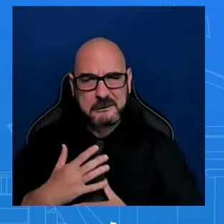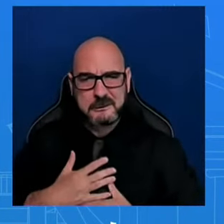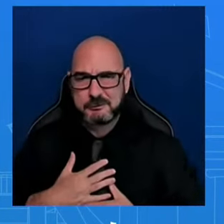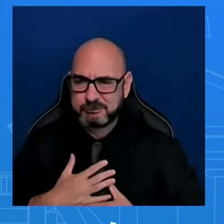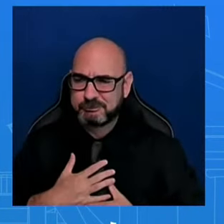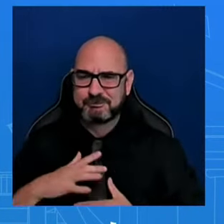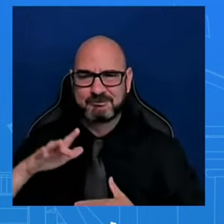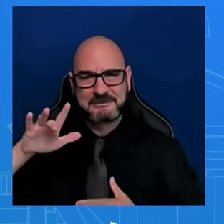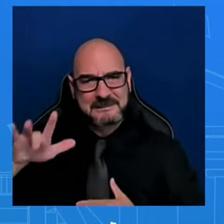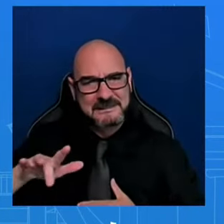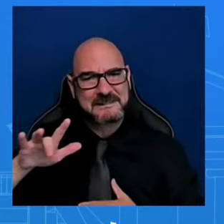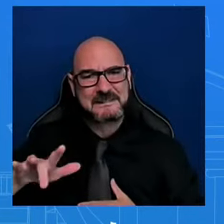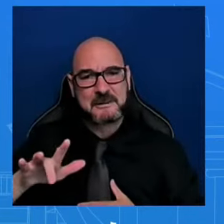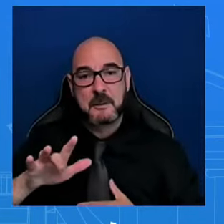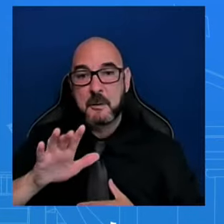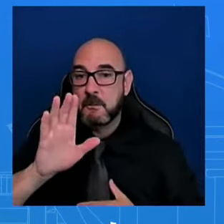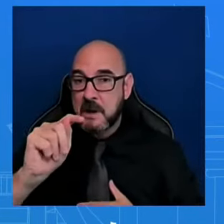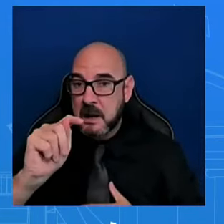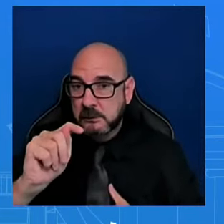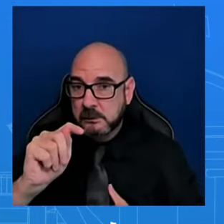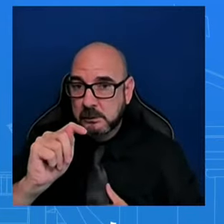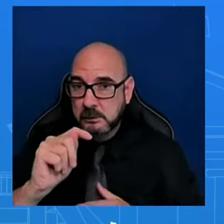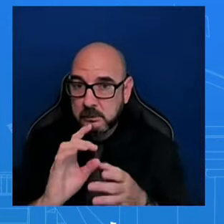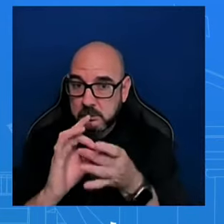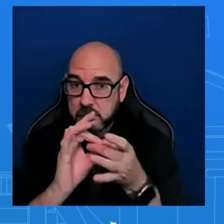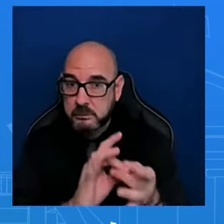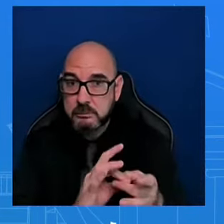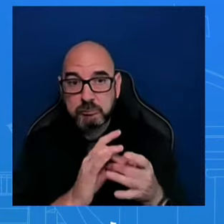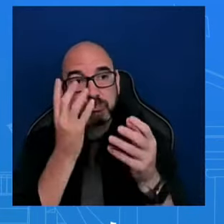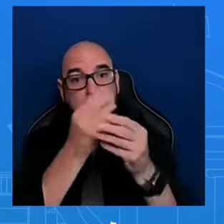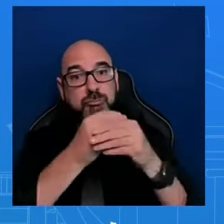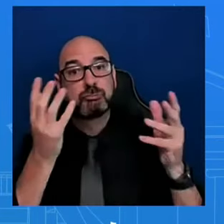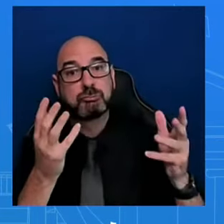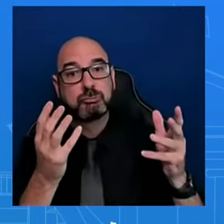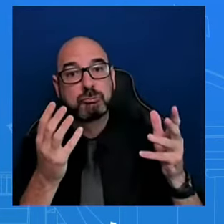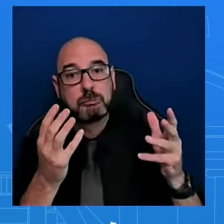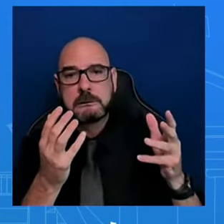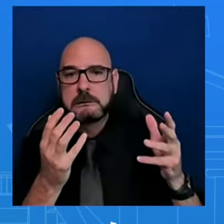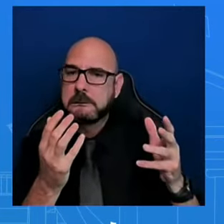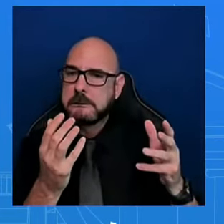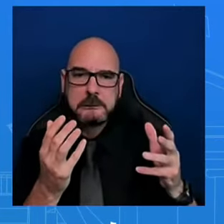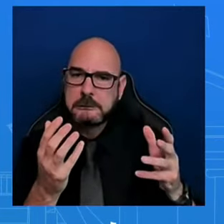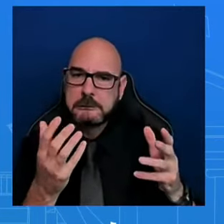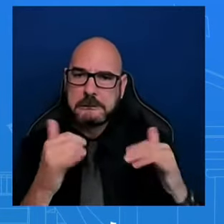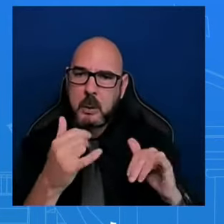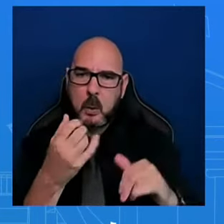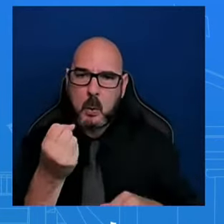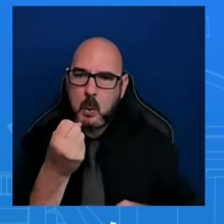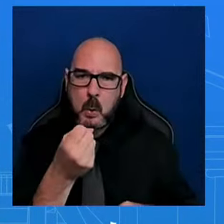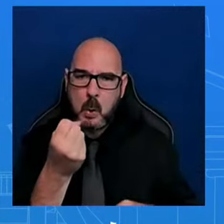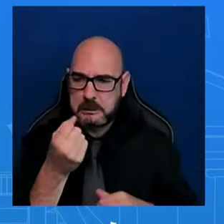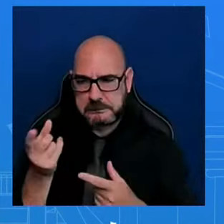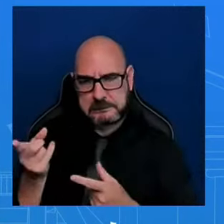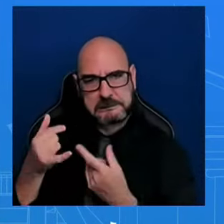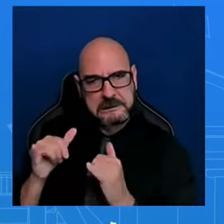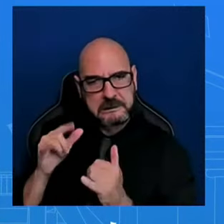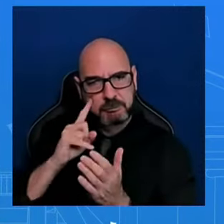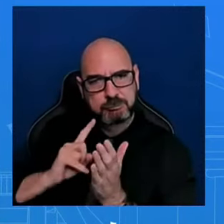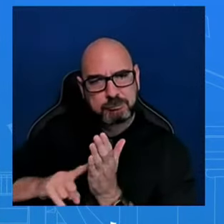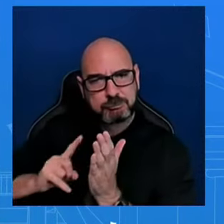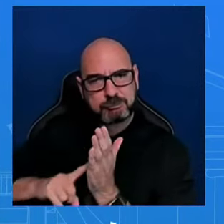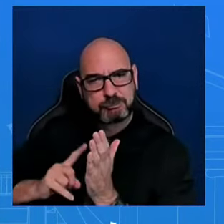to making any declarative statement, we have to make sure that this investigation moves forward. And it is. And we will